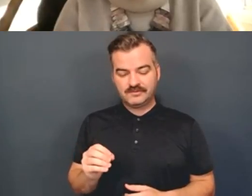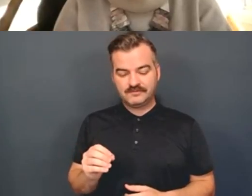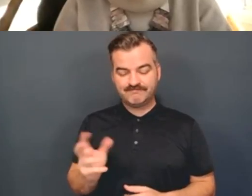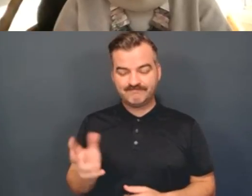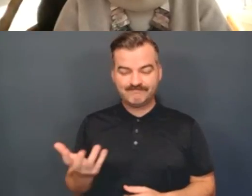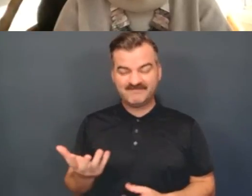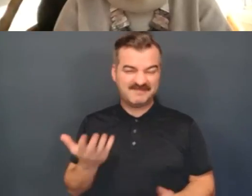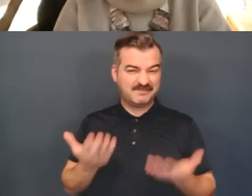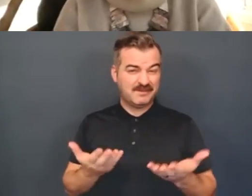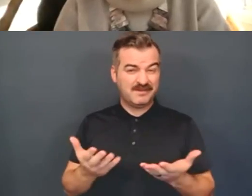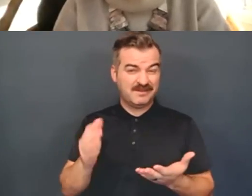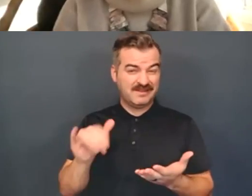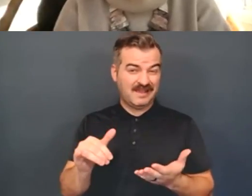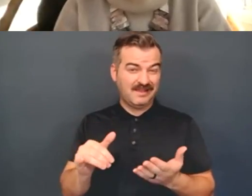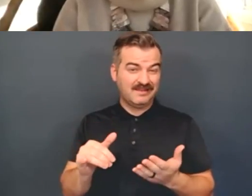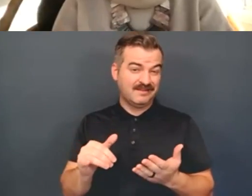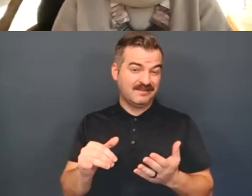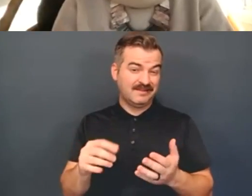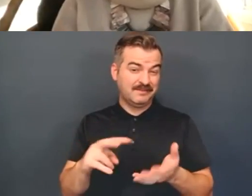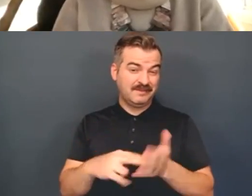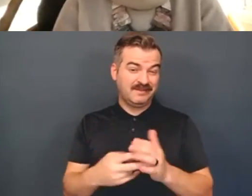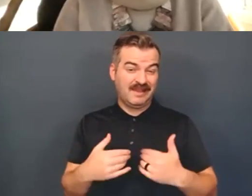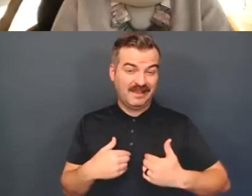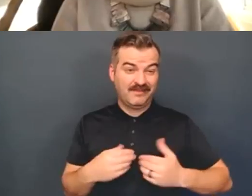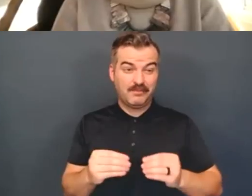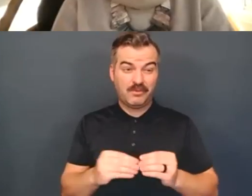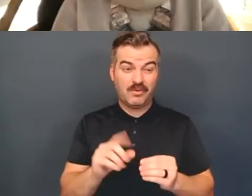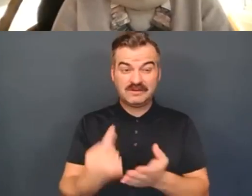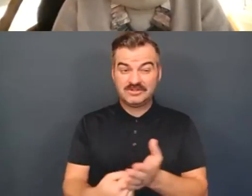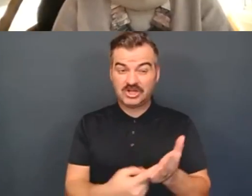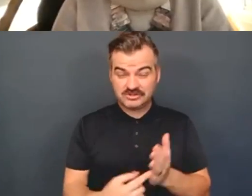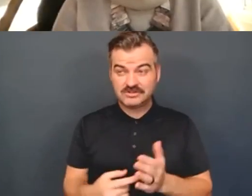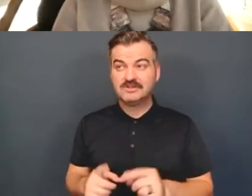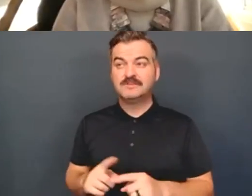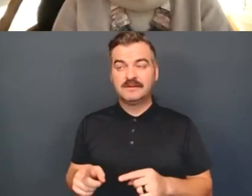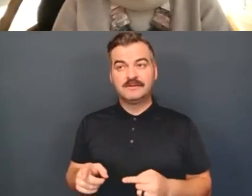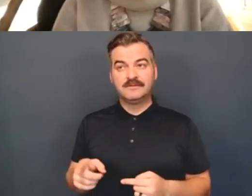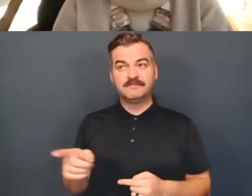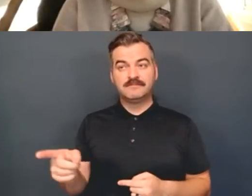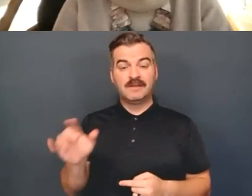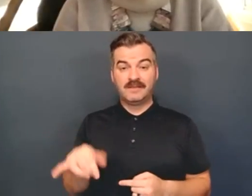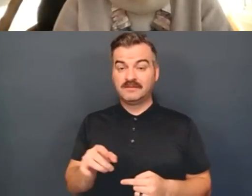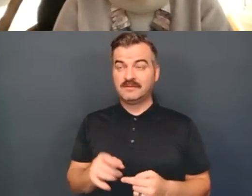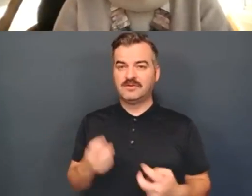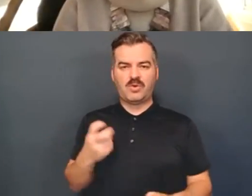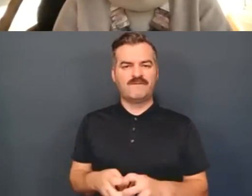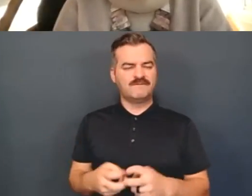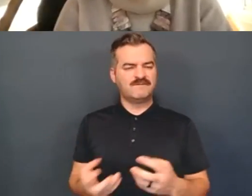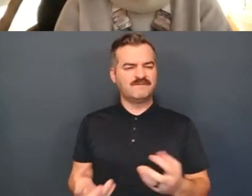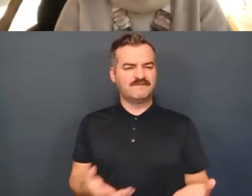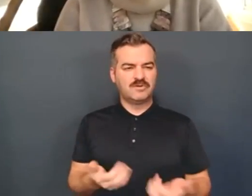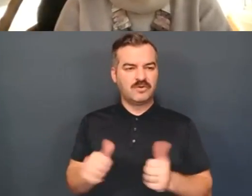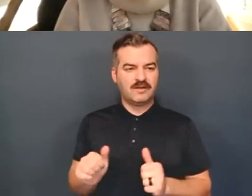may open up more room for, uh, discussion, but I think it's a very difficult thing to